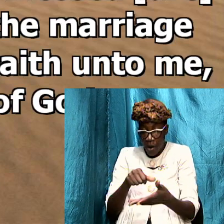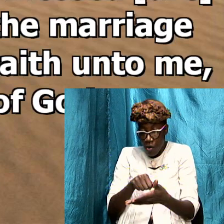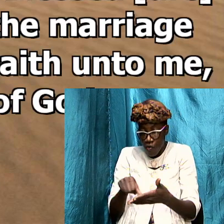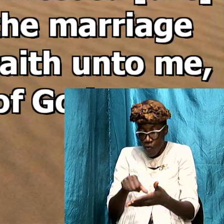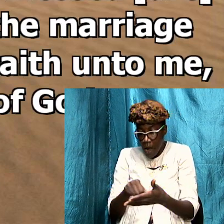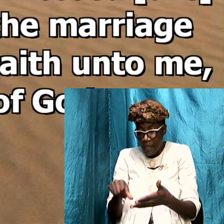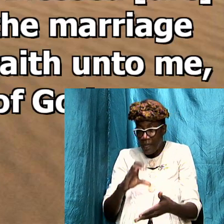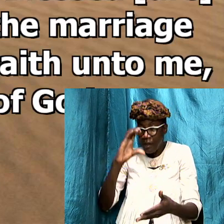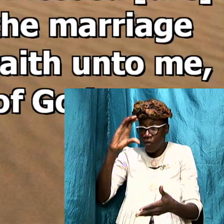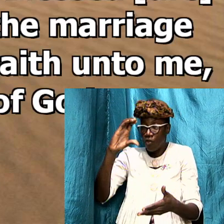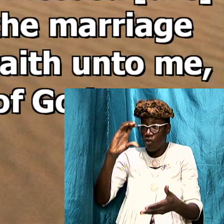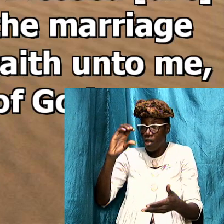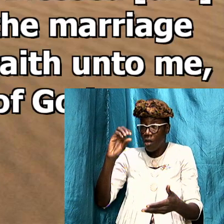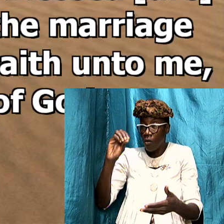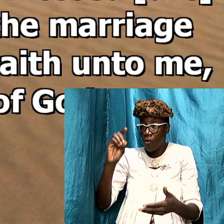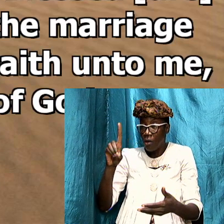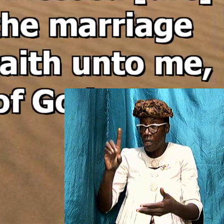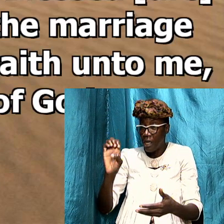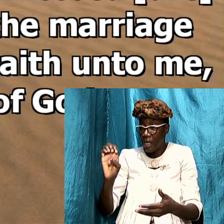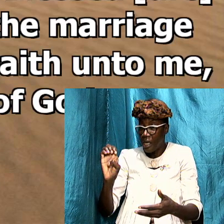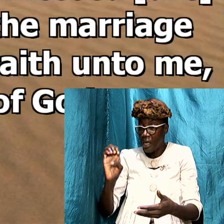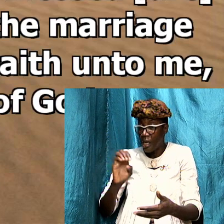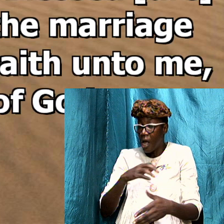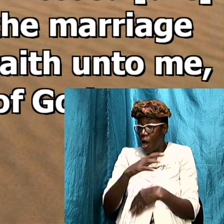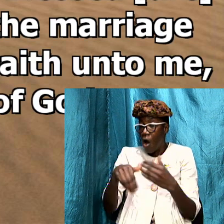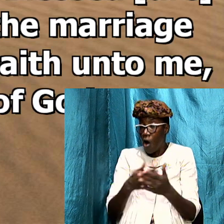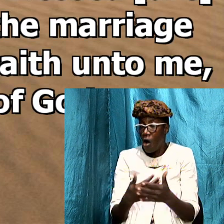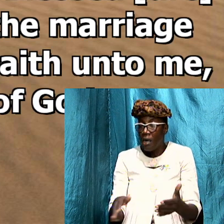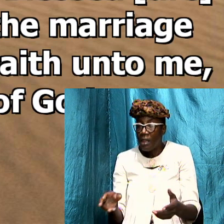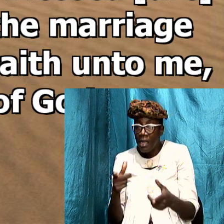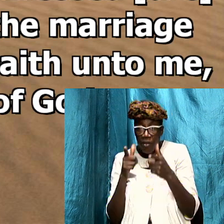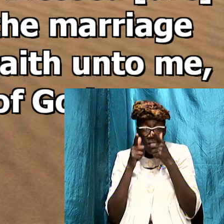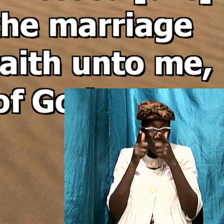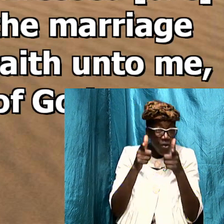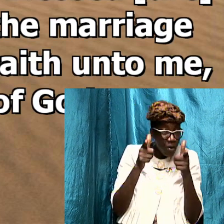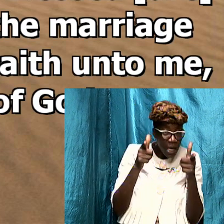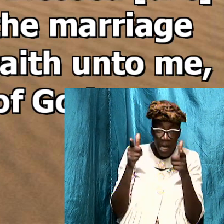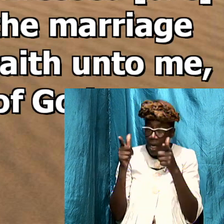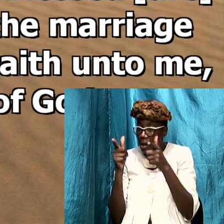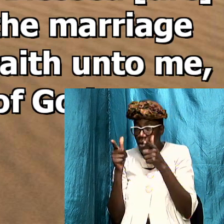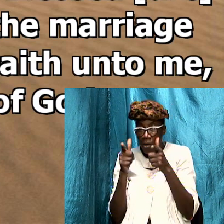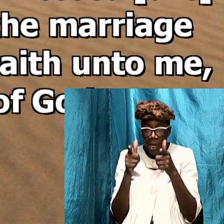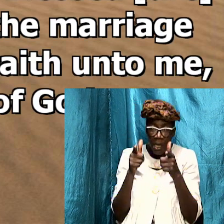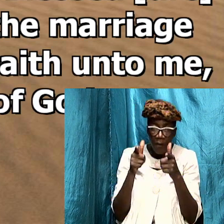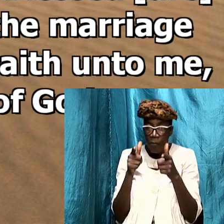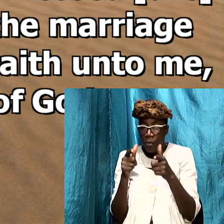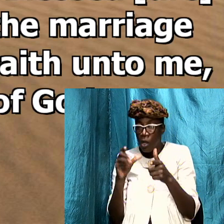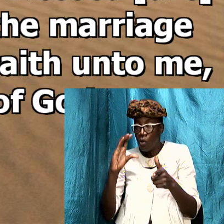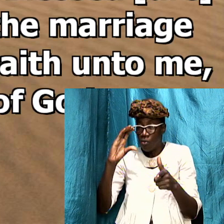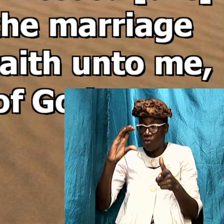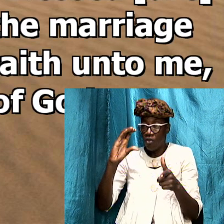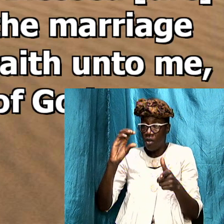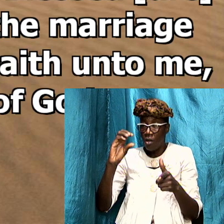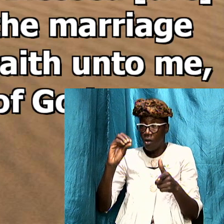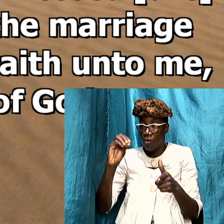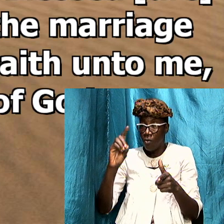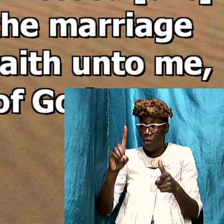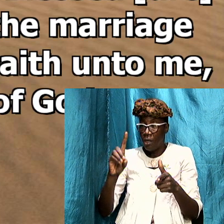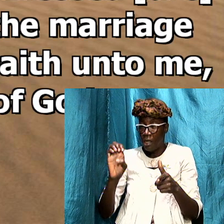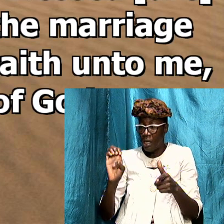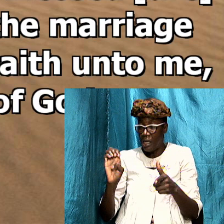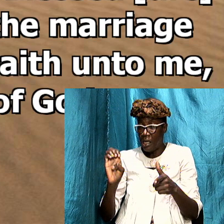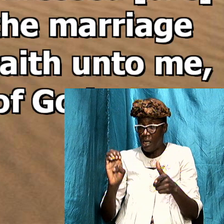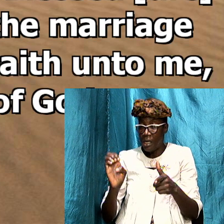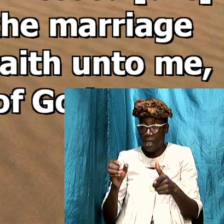and all of these things that we are looking at the symbols and all they were just coded messages that the people